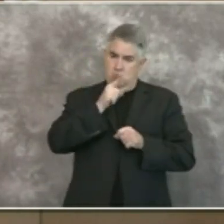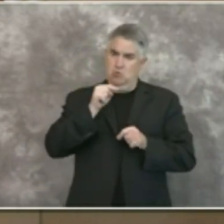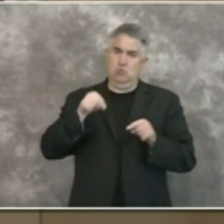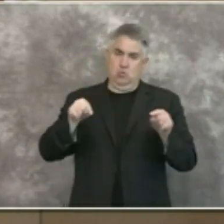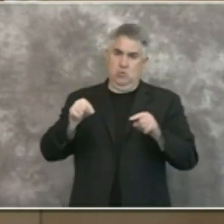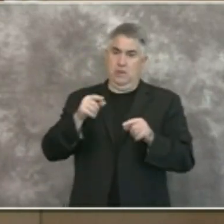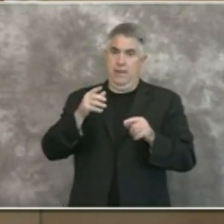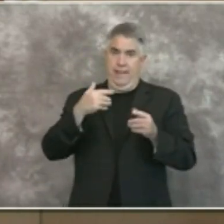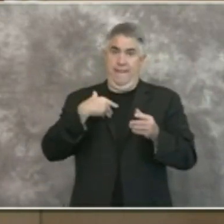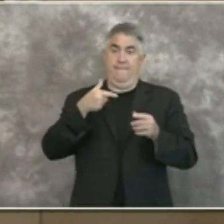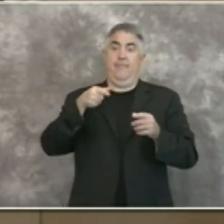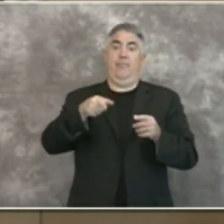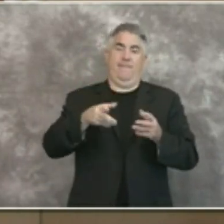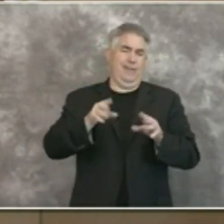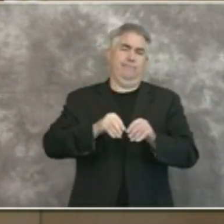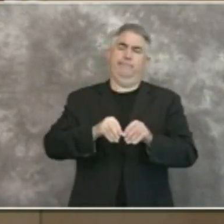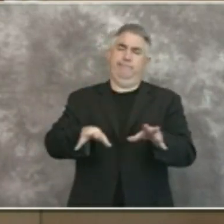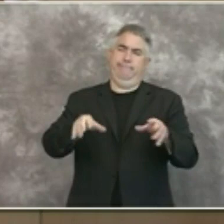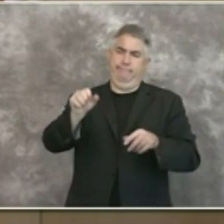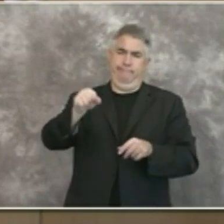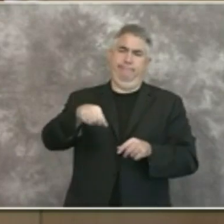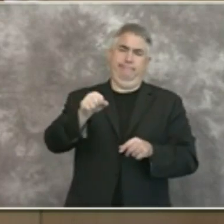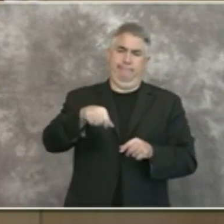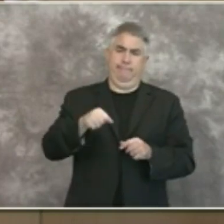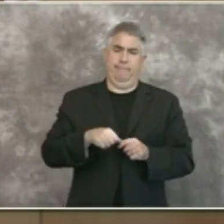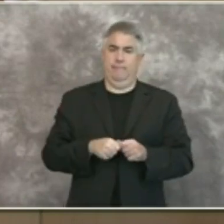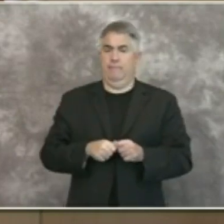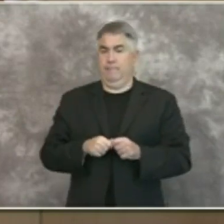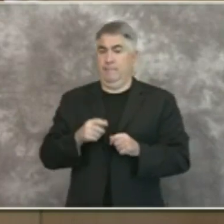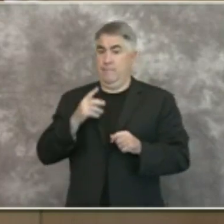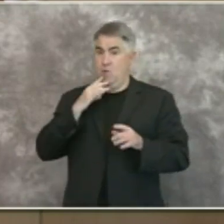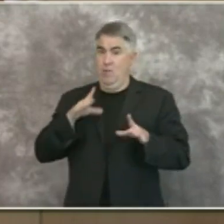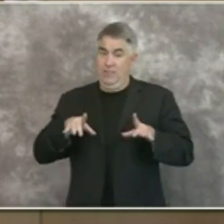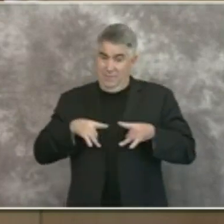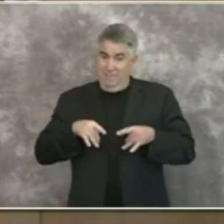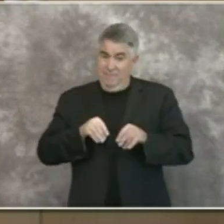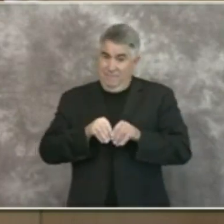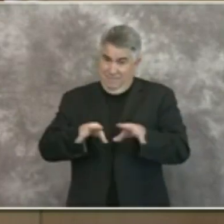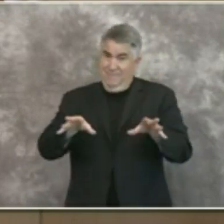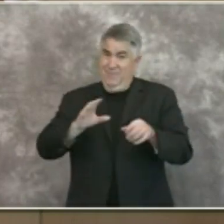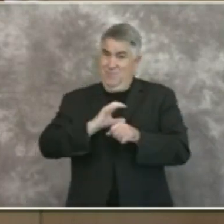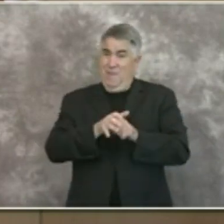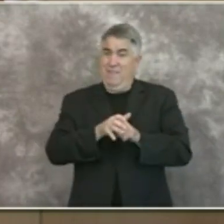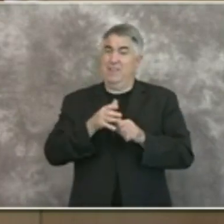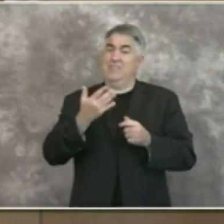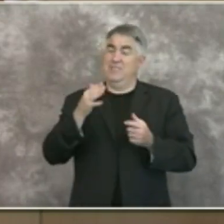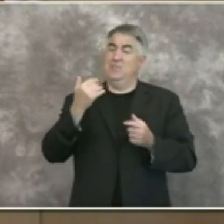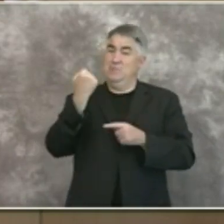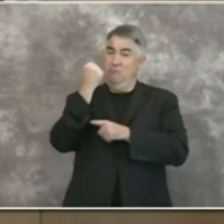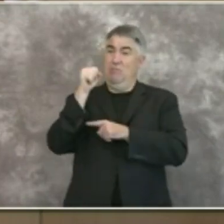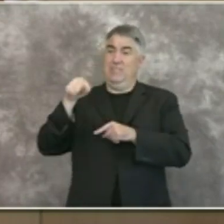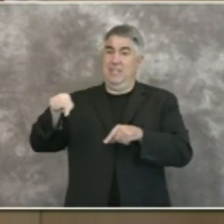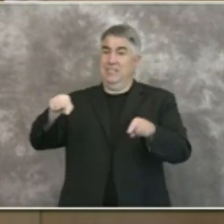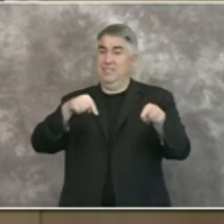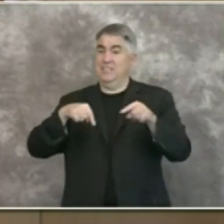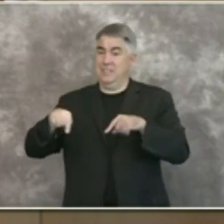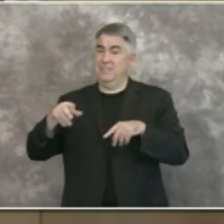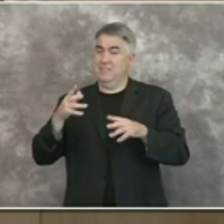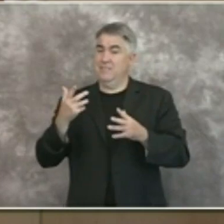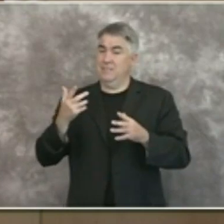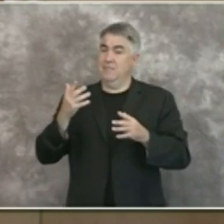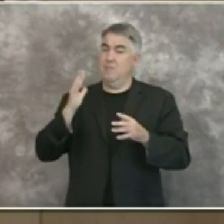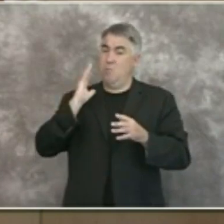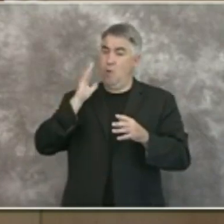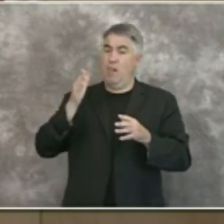is uh if there are infected individuals involved in the civil unrest and other individuals are infected